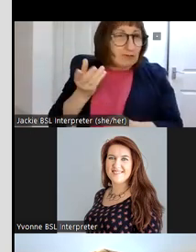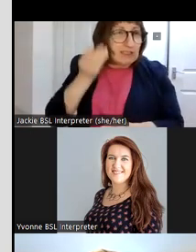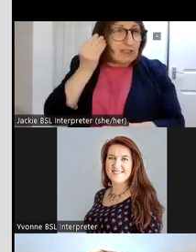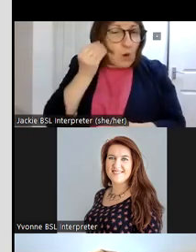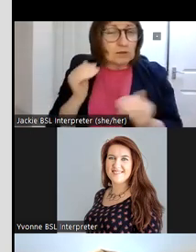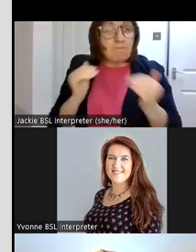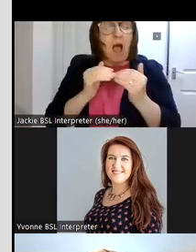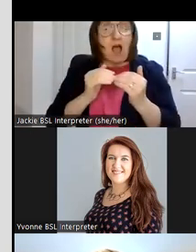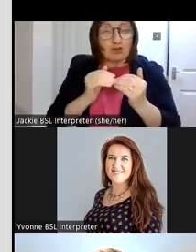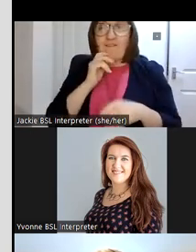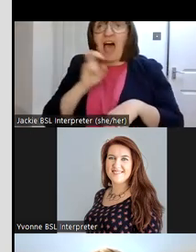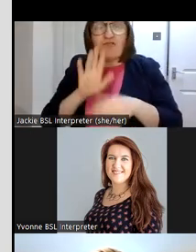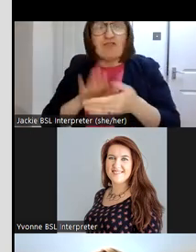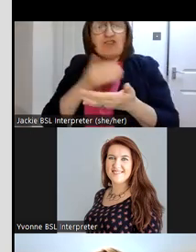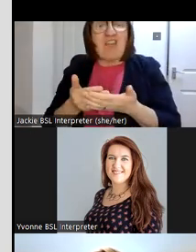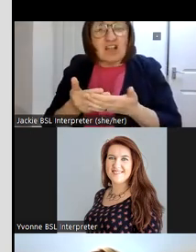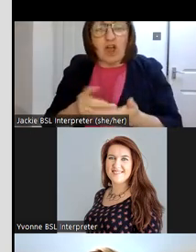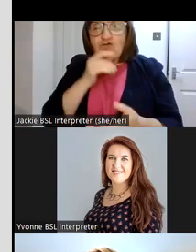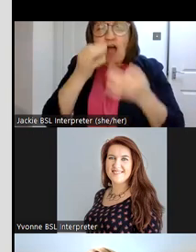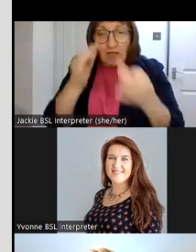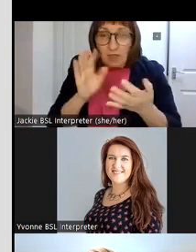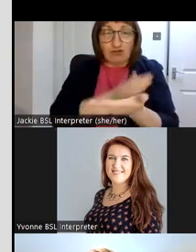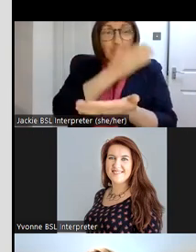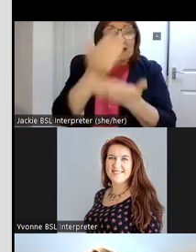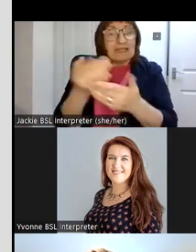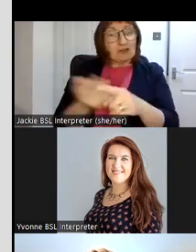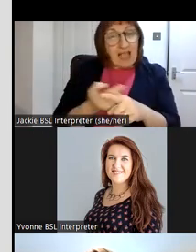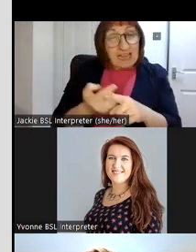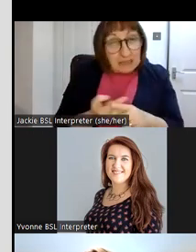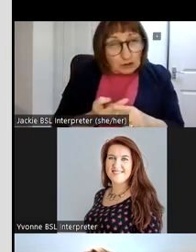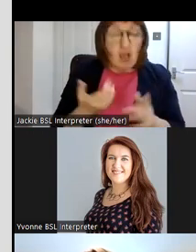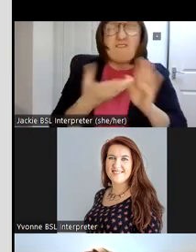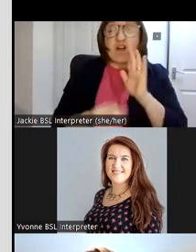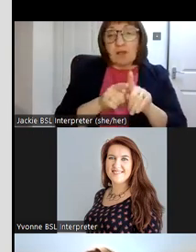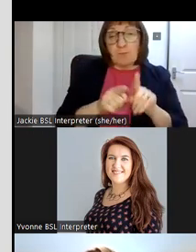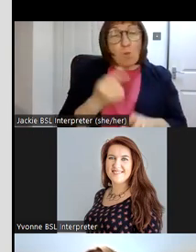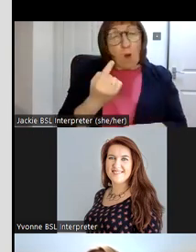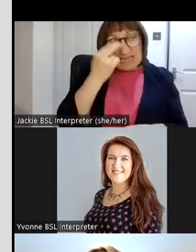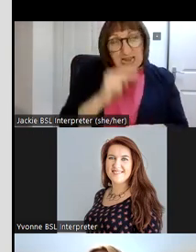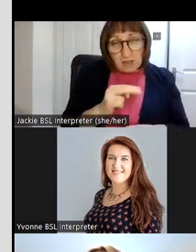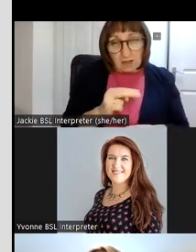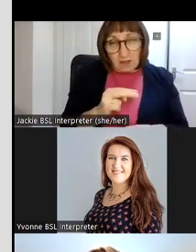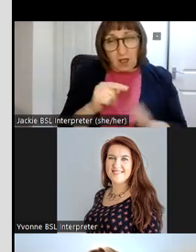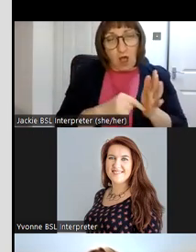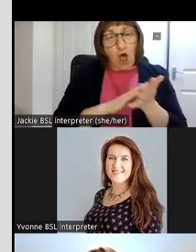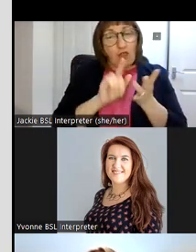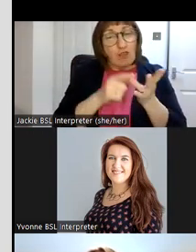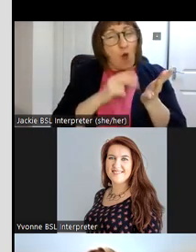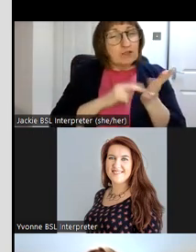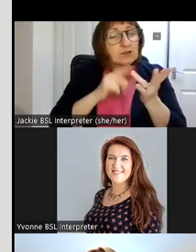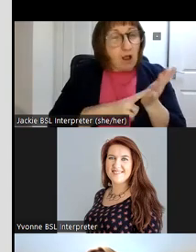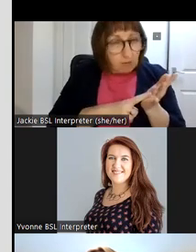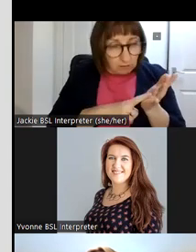of the irish version rather than the translation in english so for example one name uh thornton would be